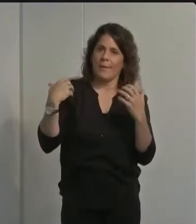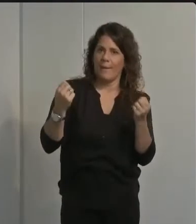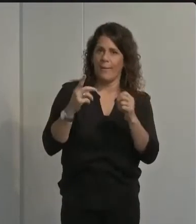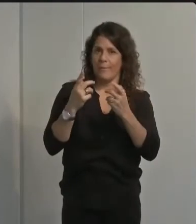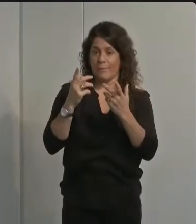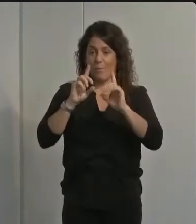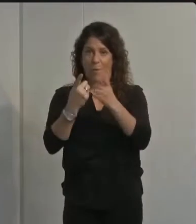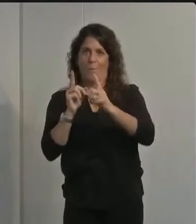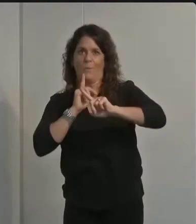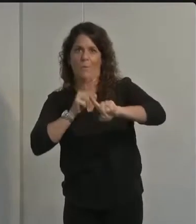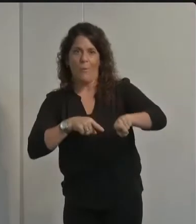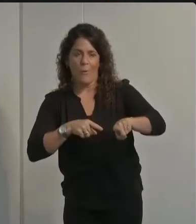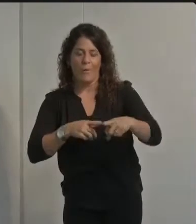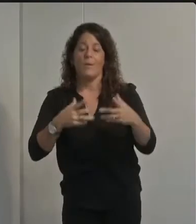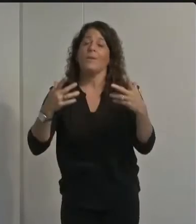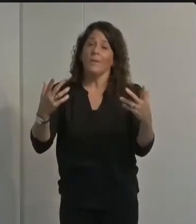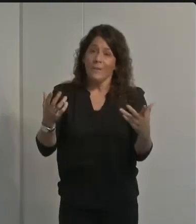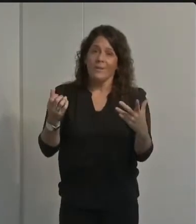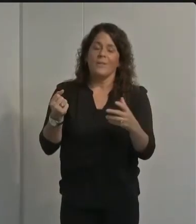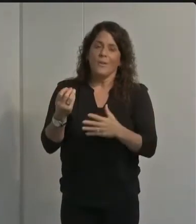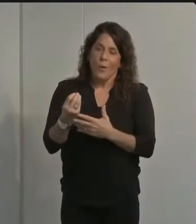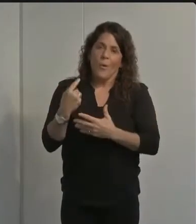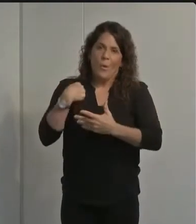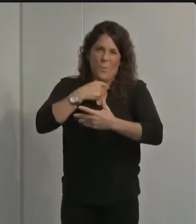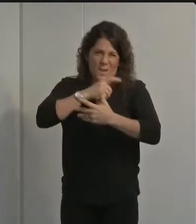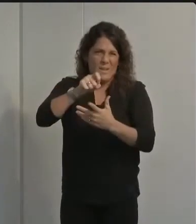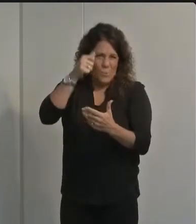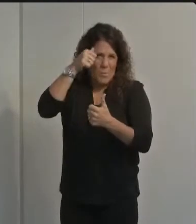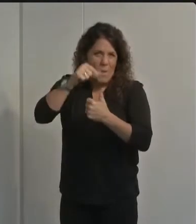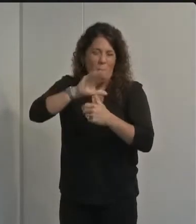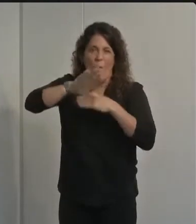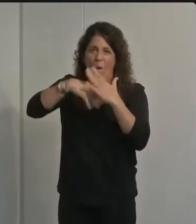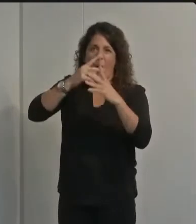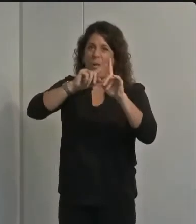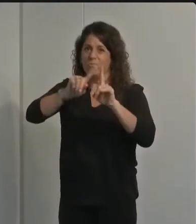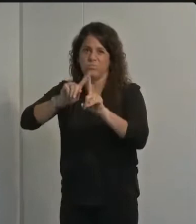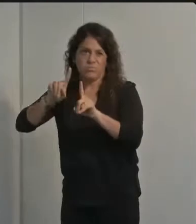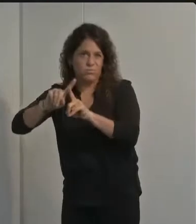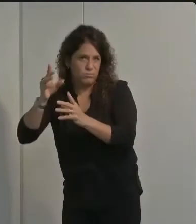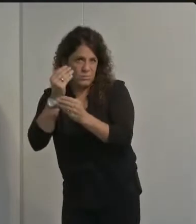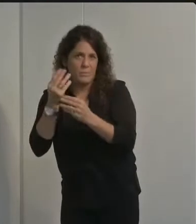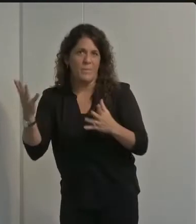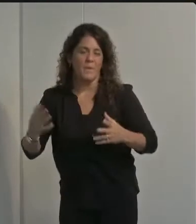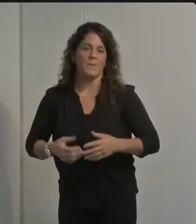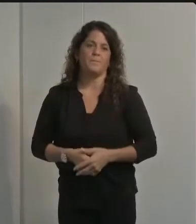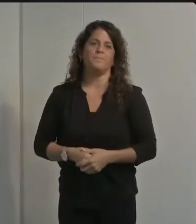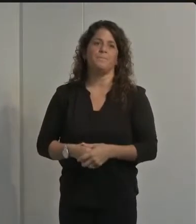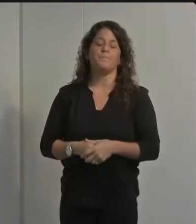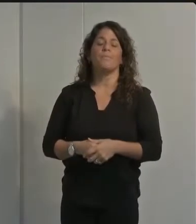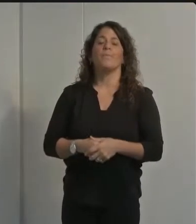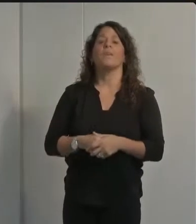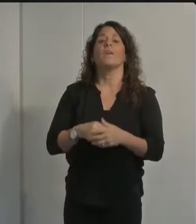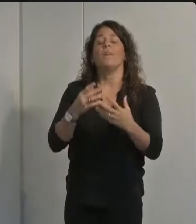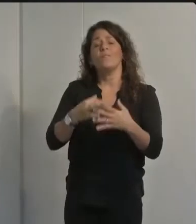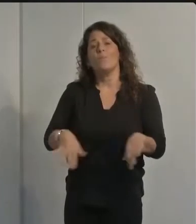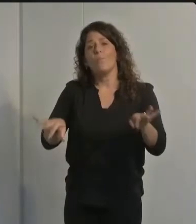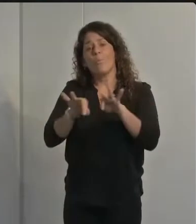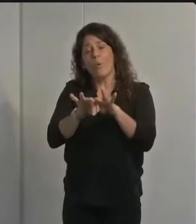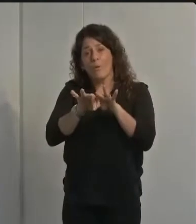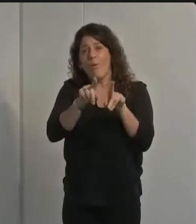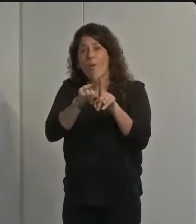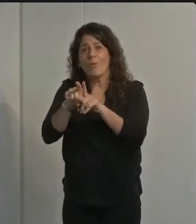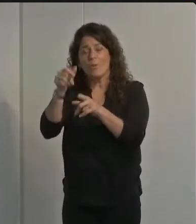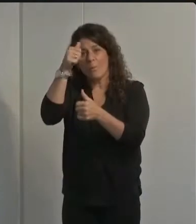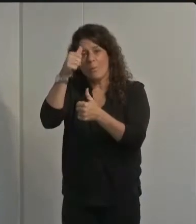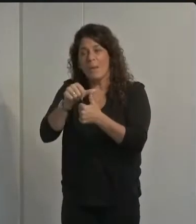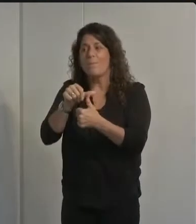two week lag and seven day average while all of this remains a current point of focus it is important to remember that they are a